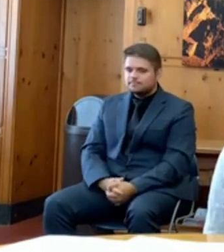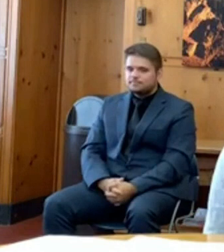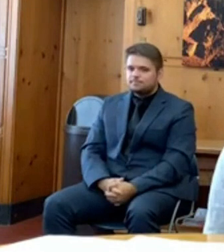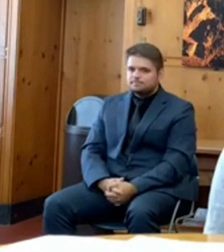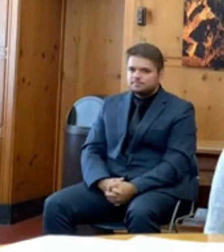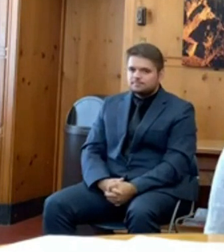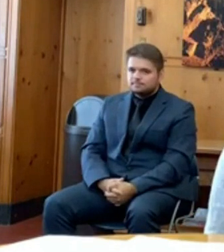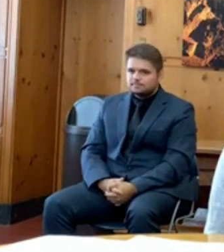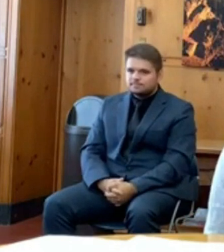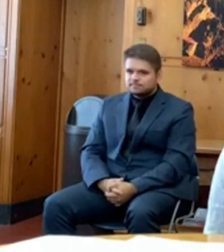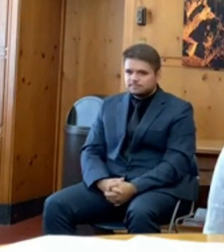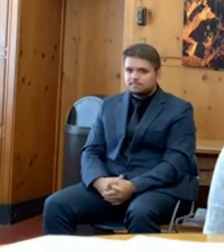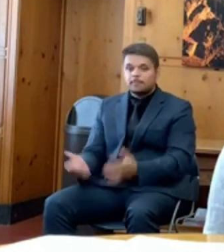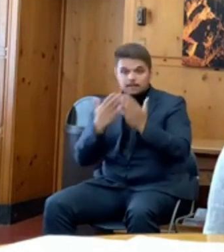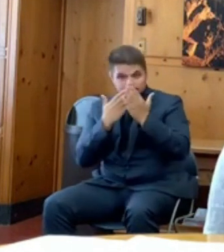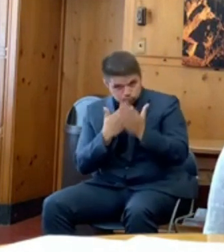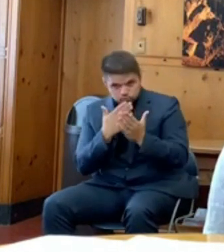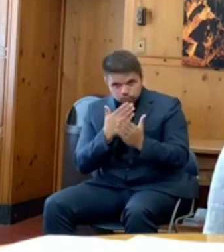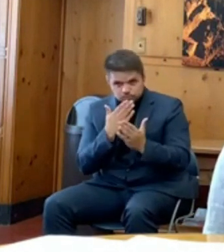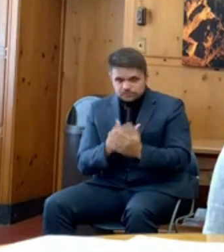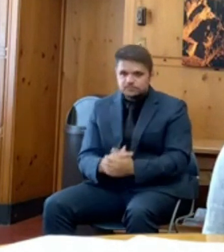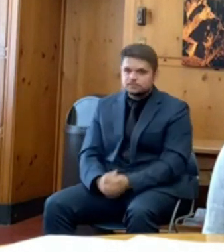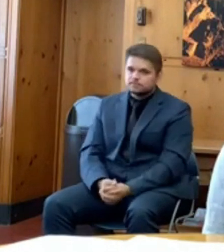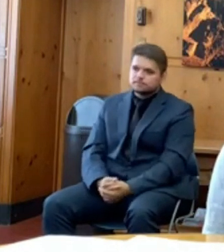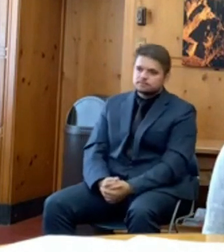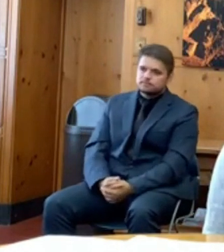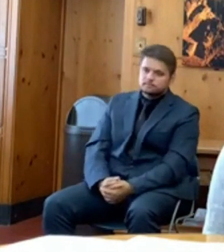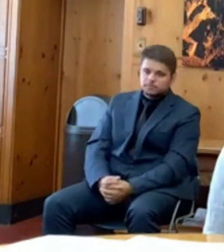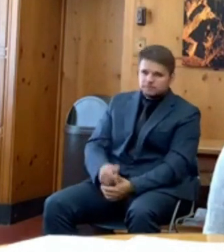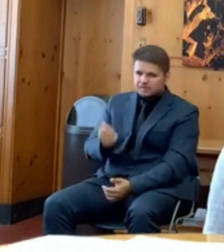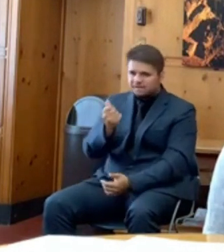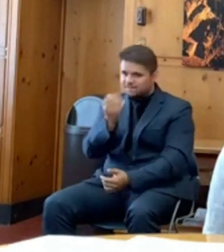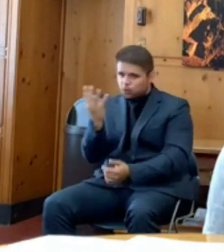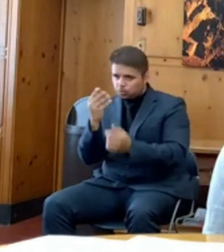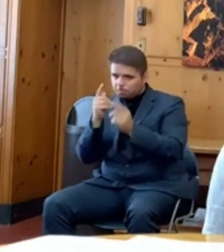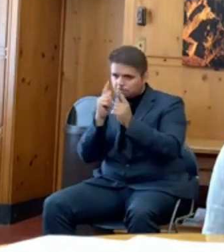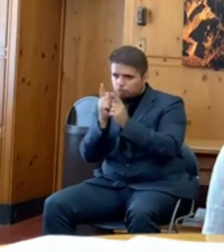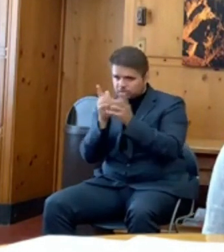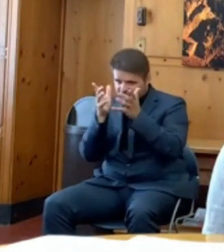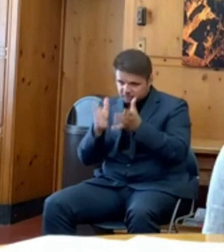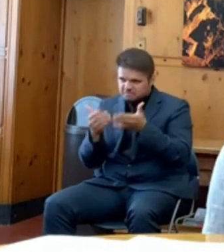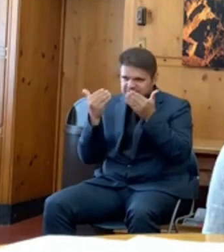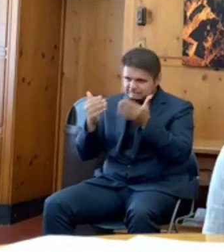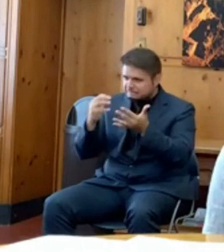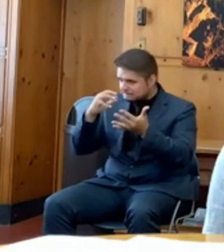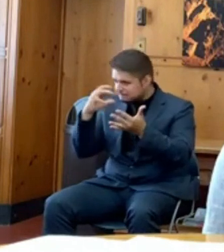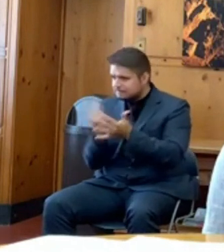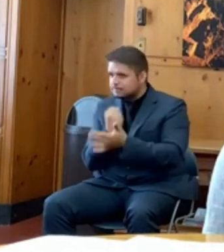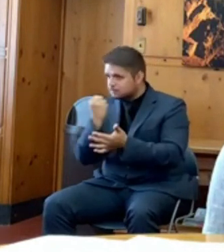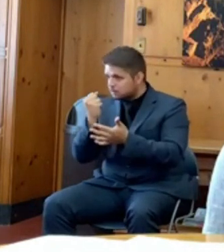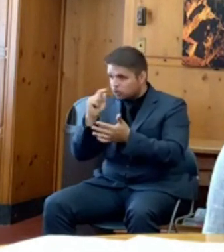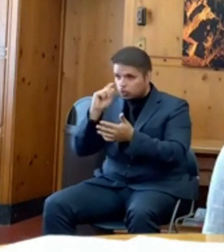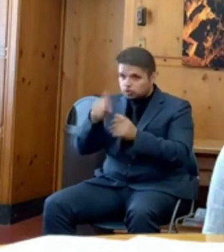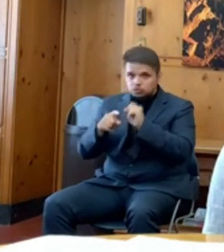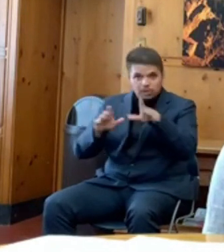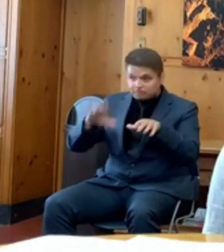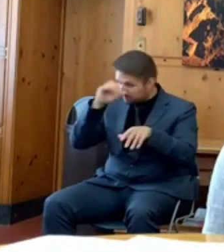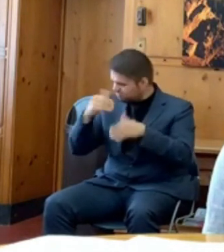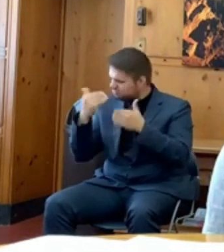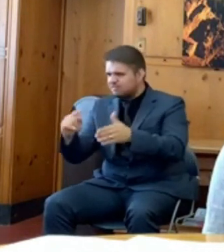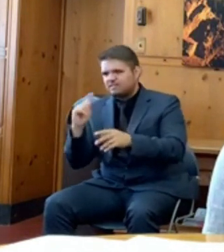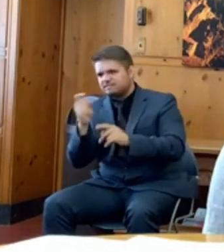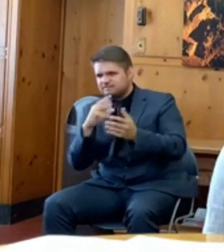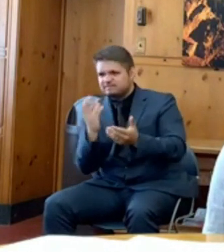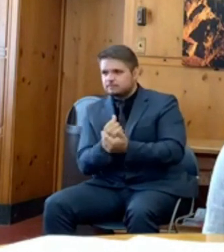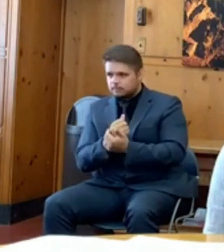Thanks, Gary. Thank you very much, Governor. Thanks, Gary. And we have just a few more minutes, so we're just going to try to get to a few now that we haven't gotten to yet. So next up